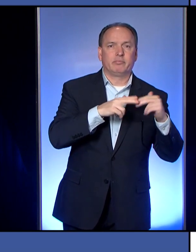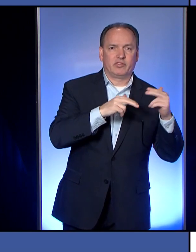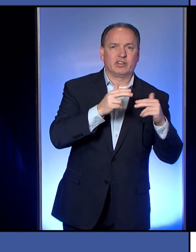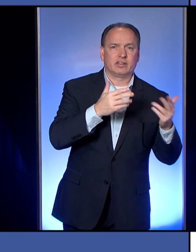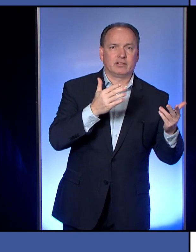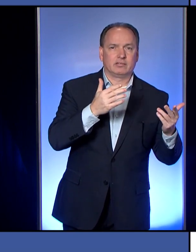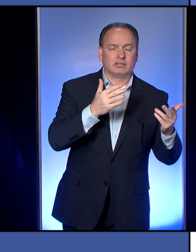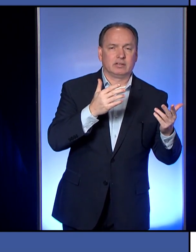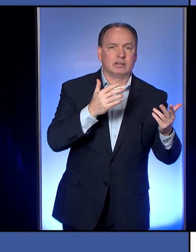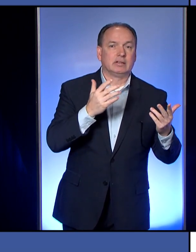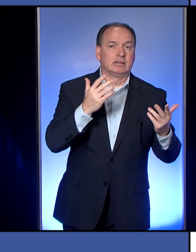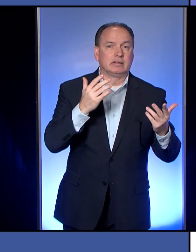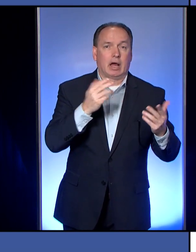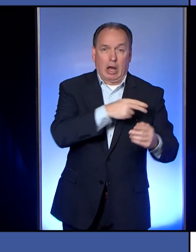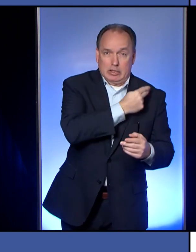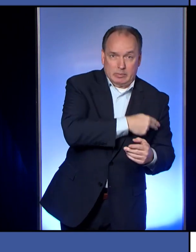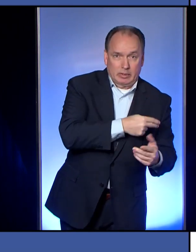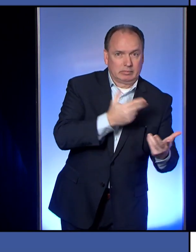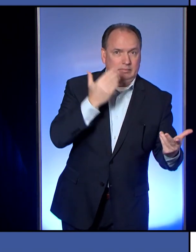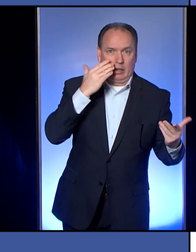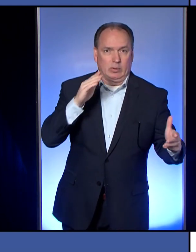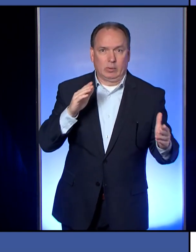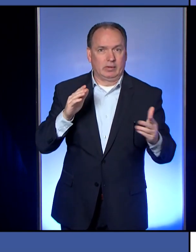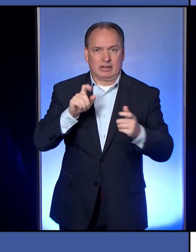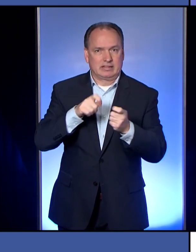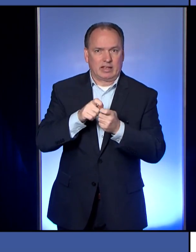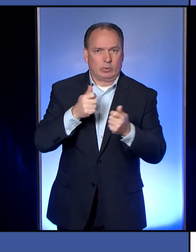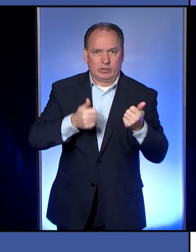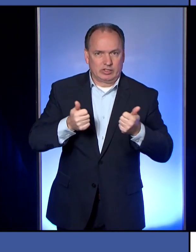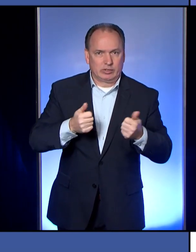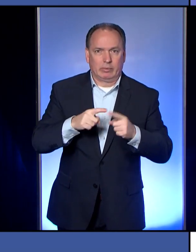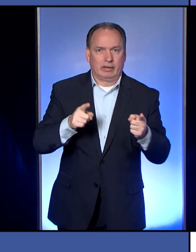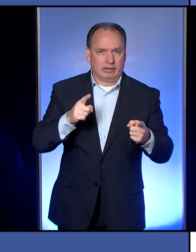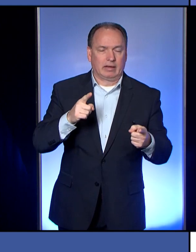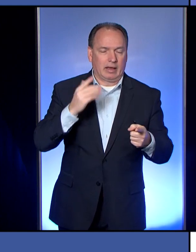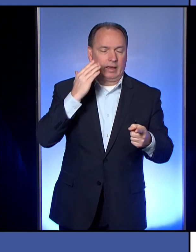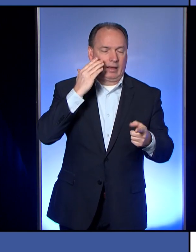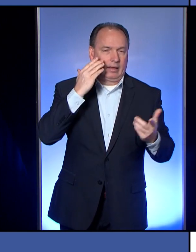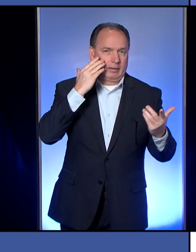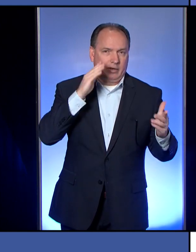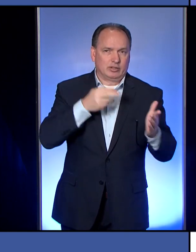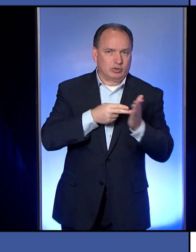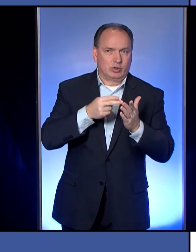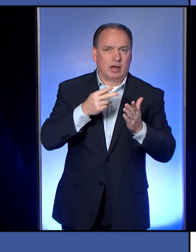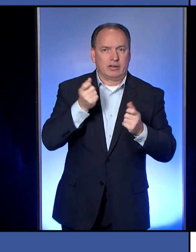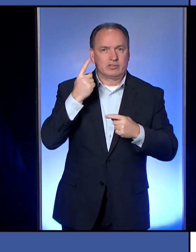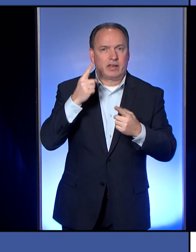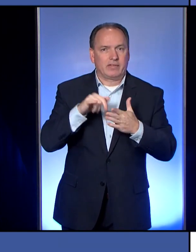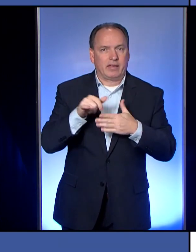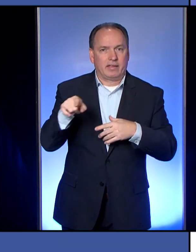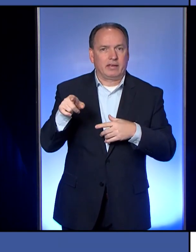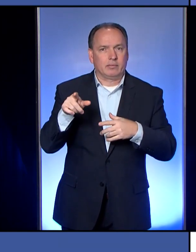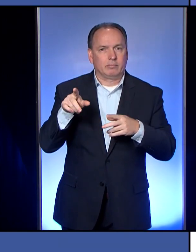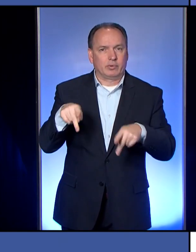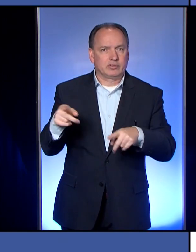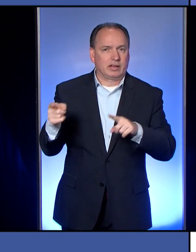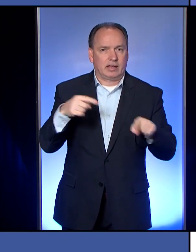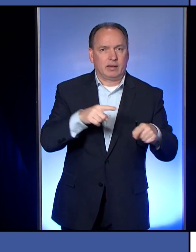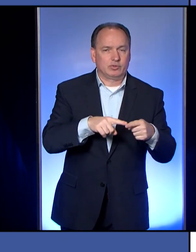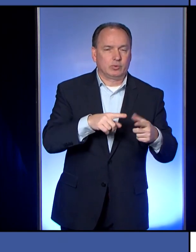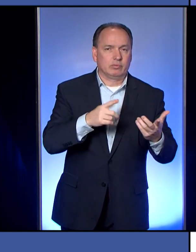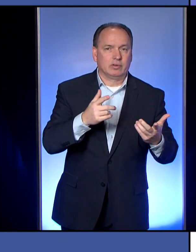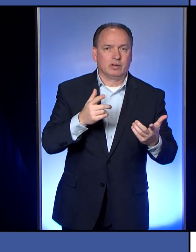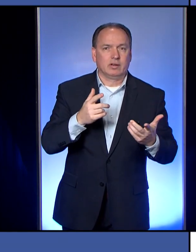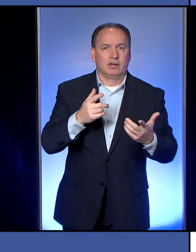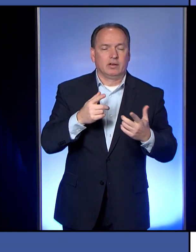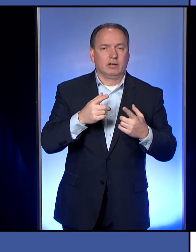Another hospital? I'm not sure exactly the facility. I've just, um, understand that it came, that that person came to the hospital from another